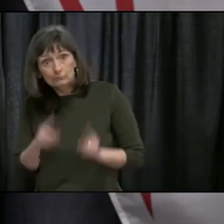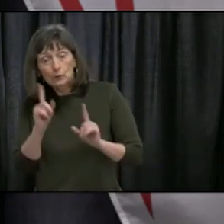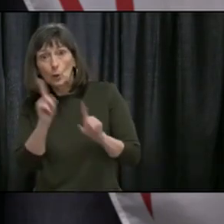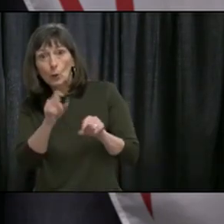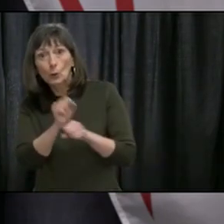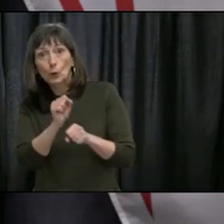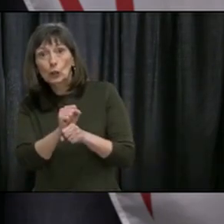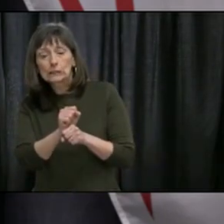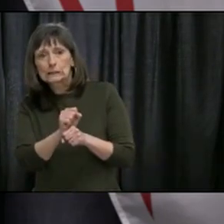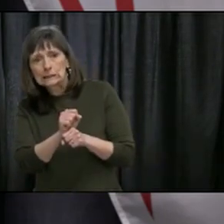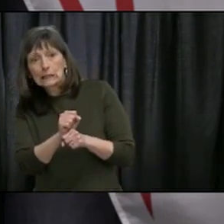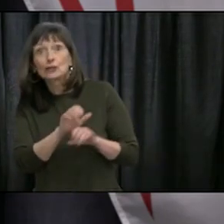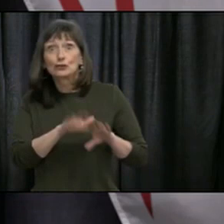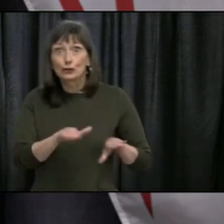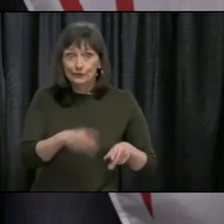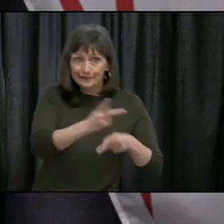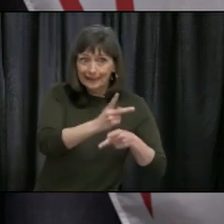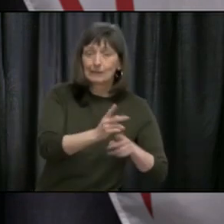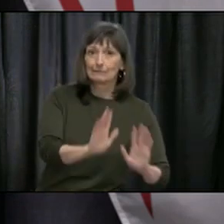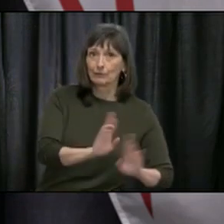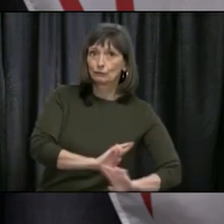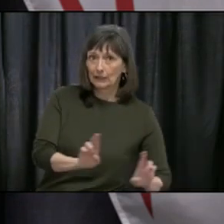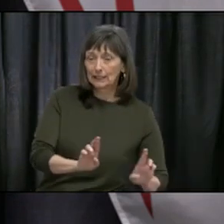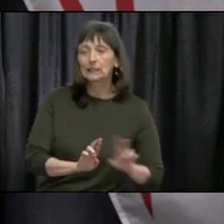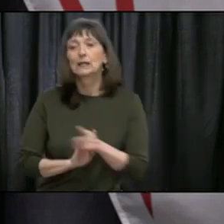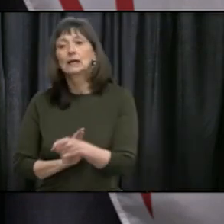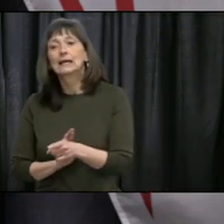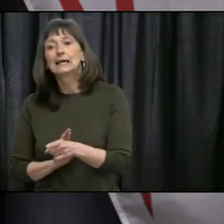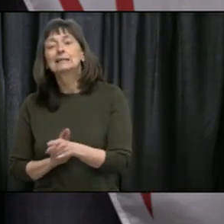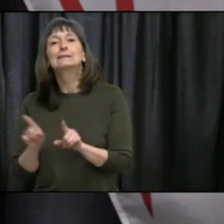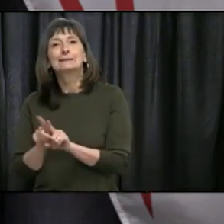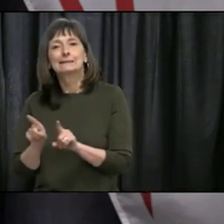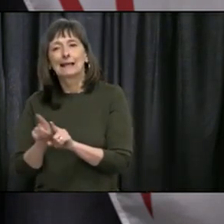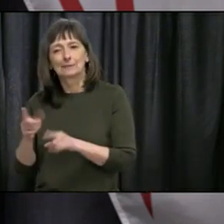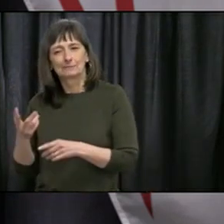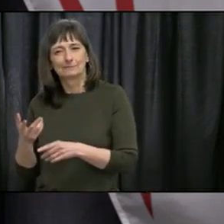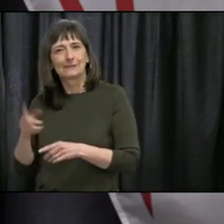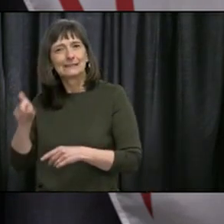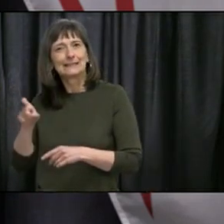in some ways we had to open that up in Level 4 as we opened up